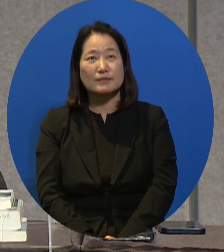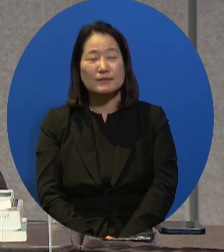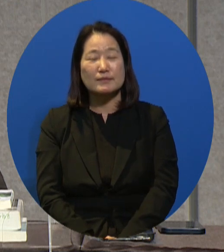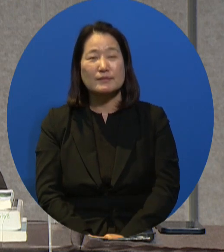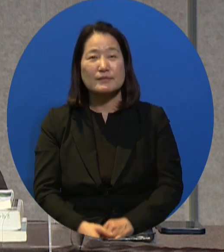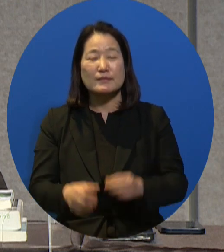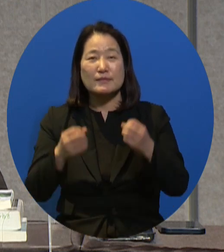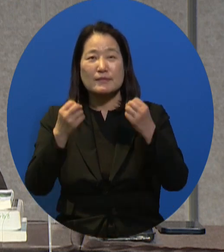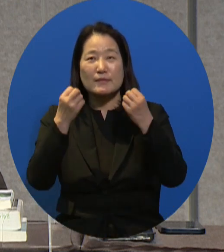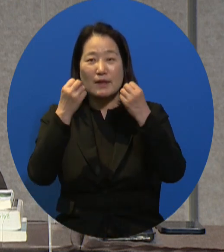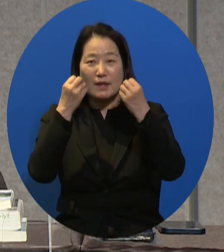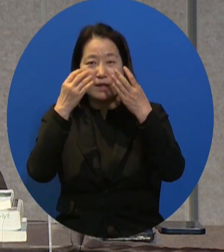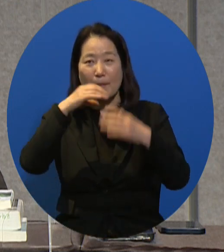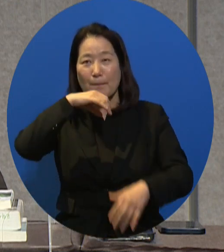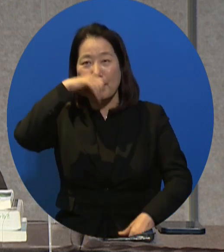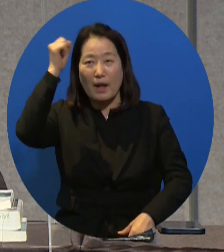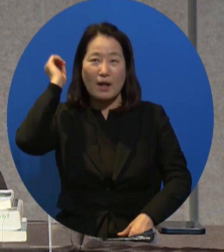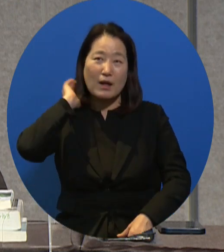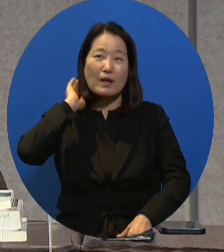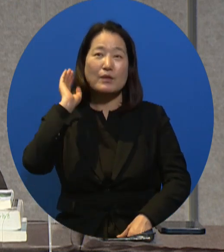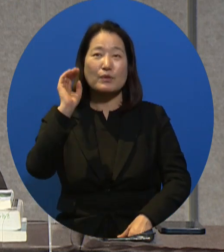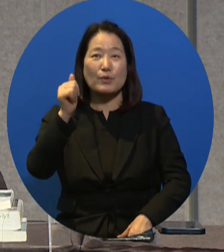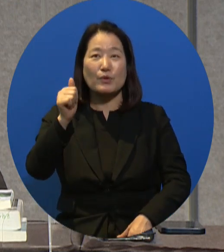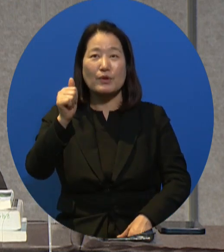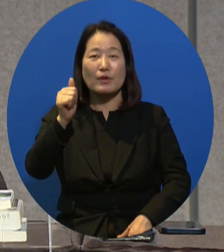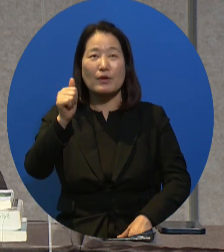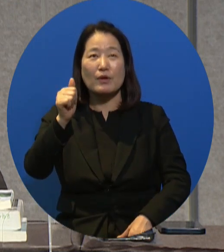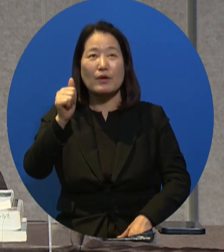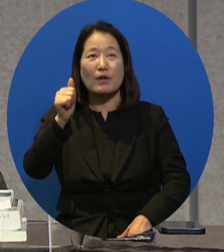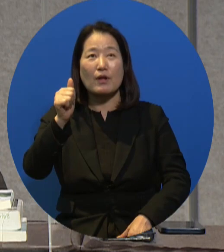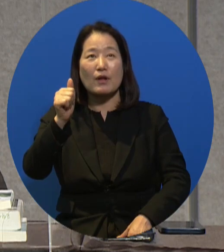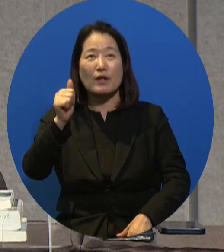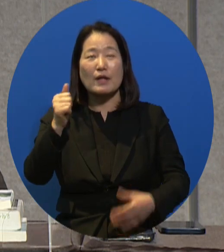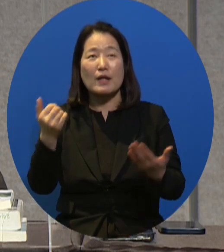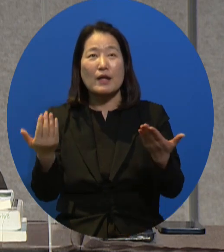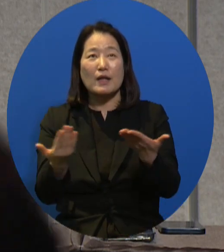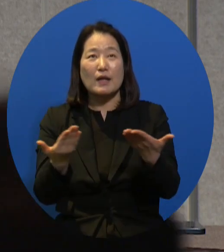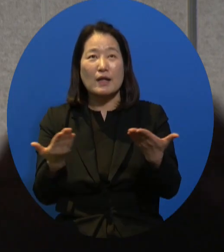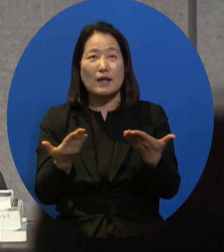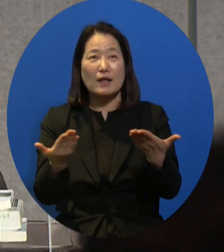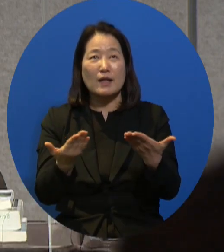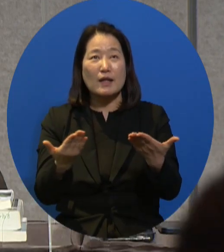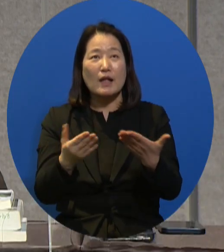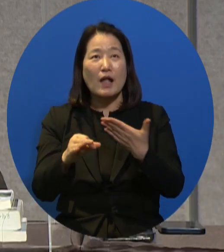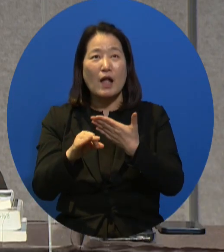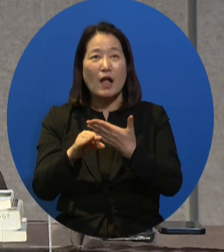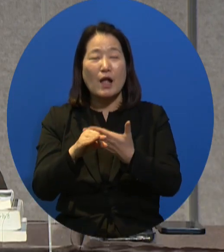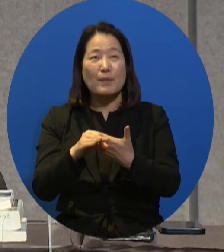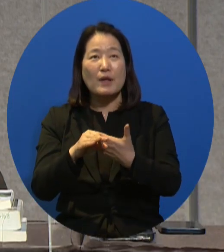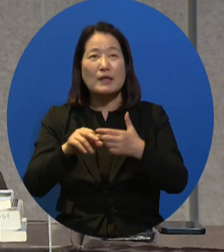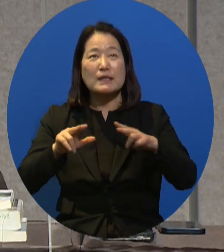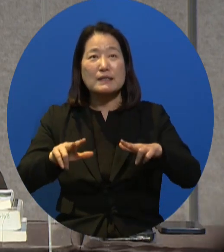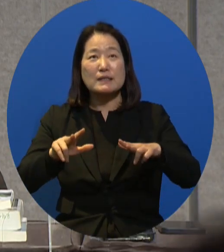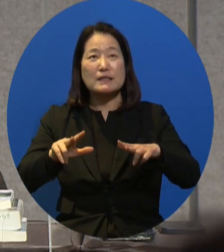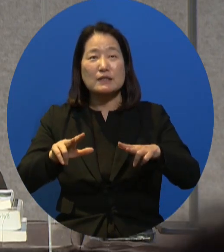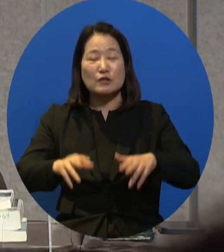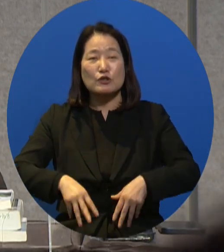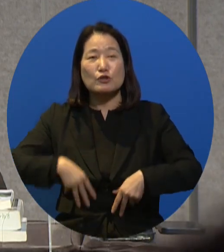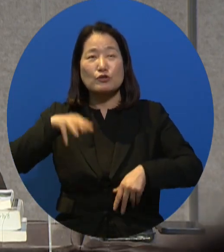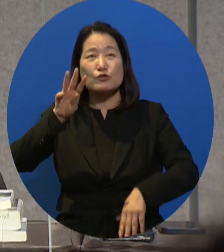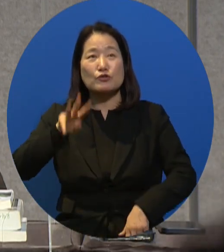there. And then ultimately the local governments would force the central government to move in the same direction. So hopefully we can do the same thing.